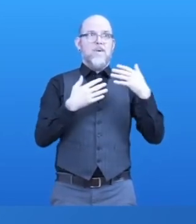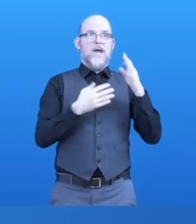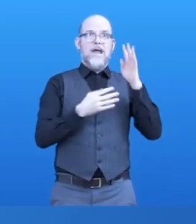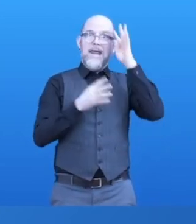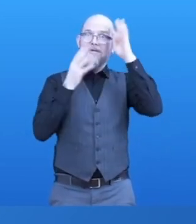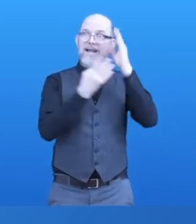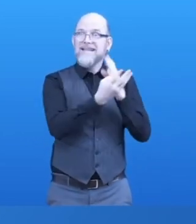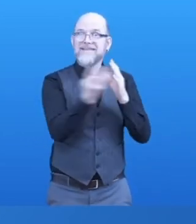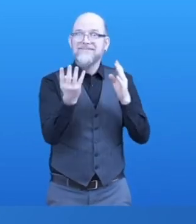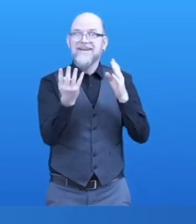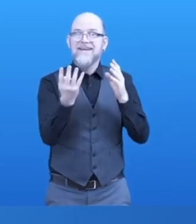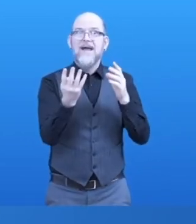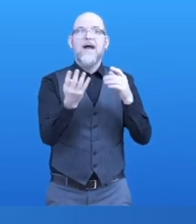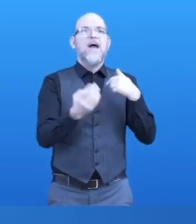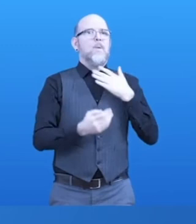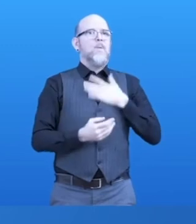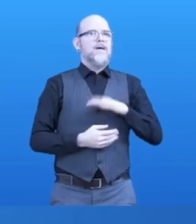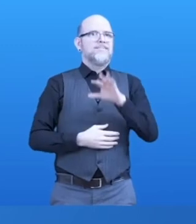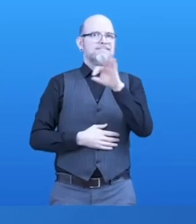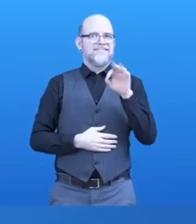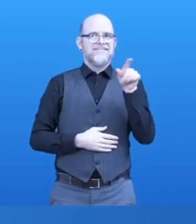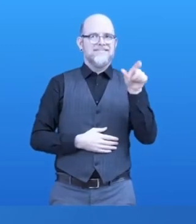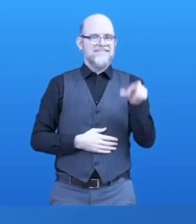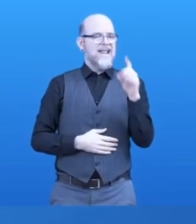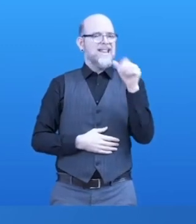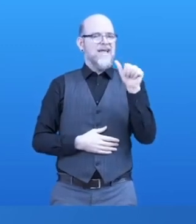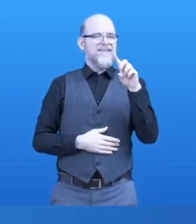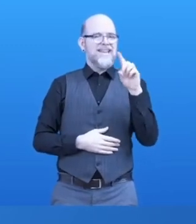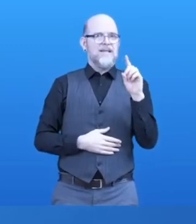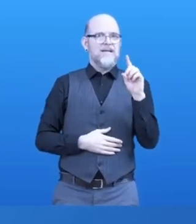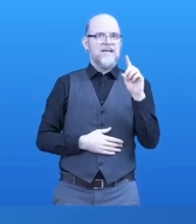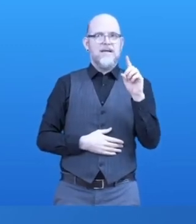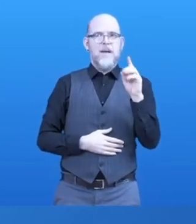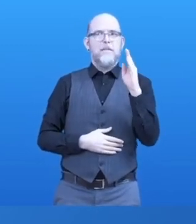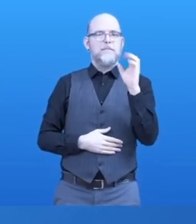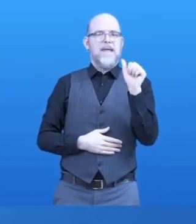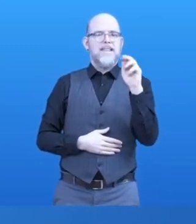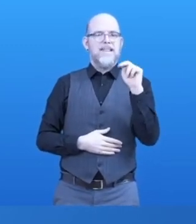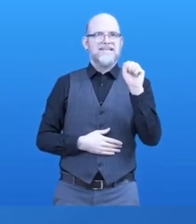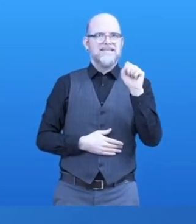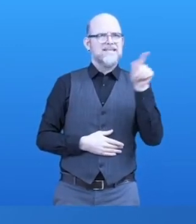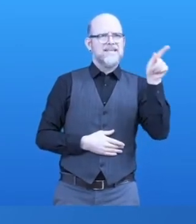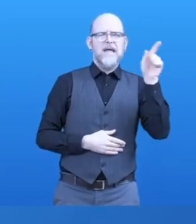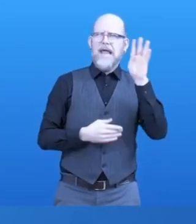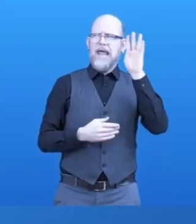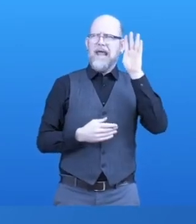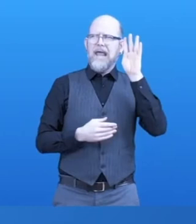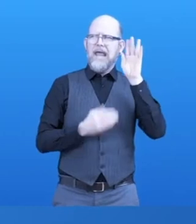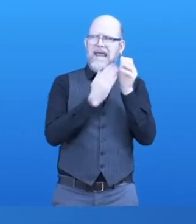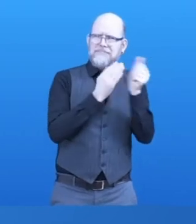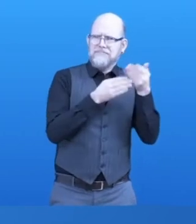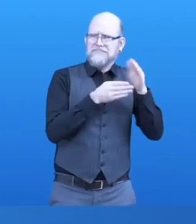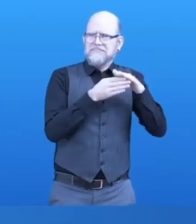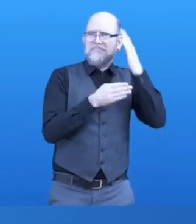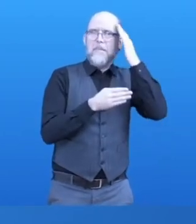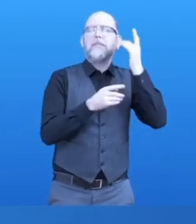start with David Baines, who is not only expert, but he's also really driving innovation and therefore has a very